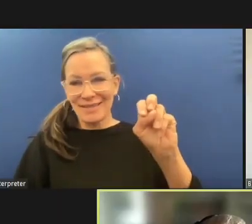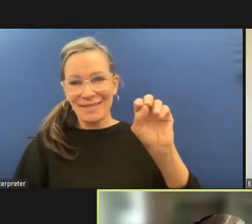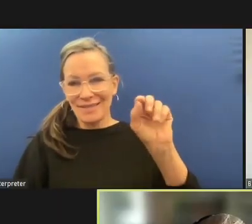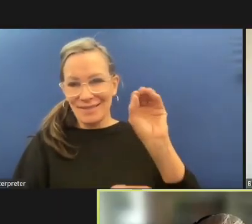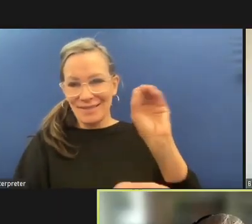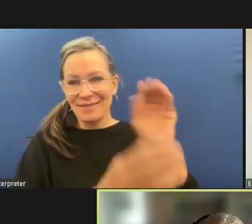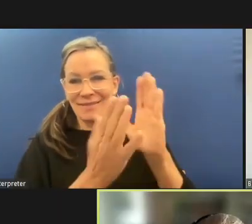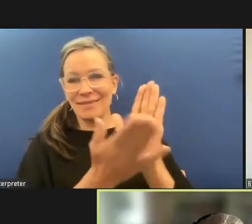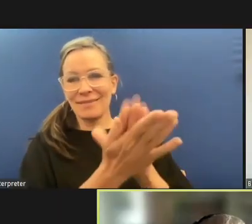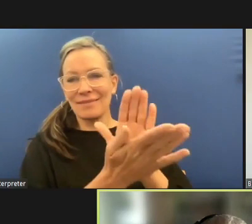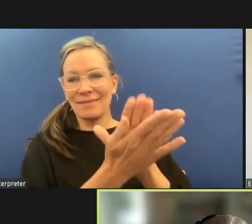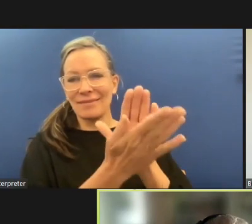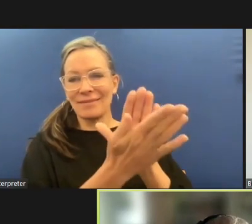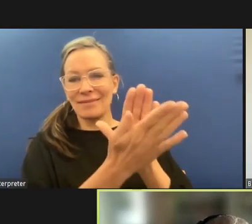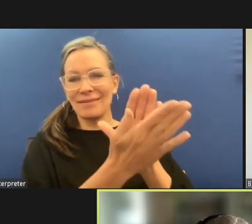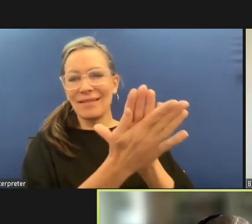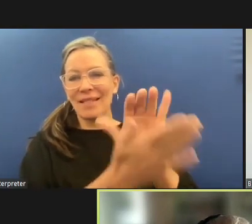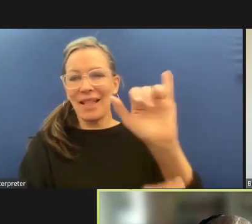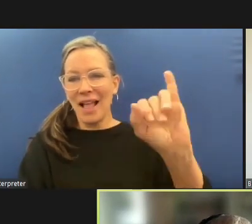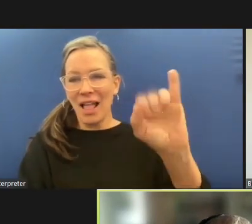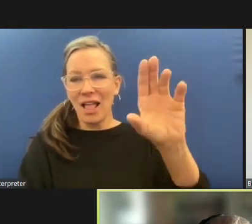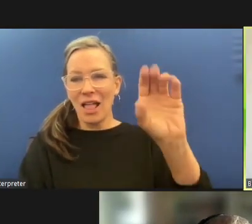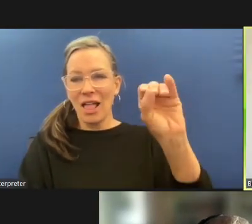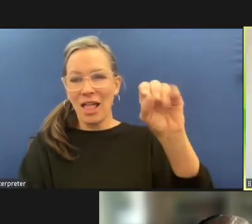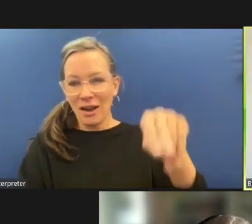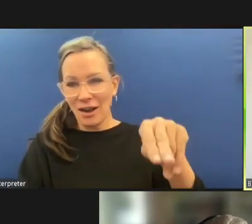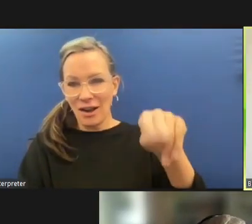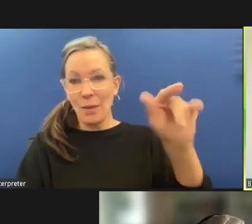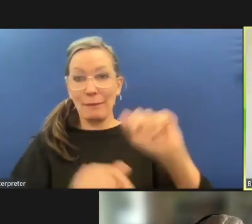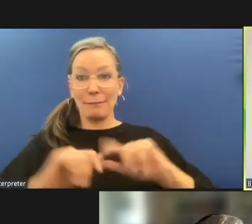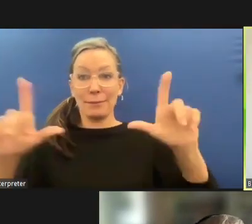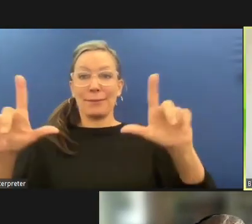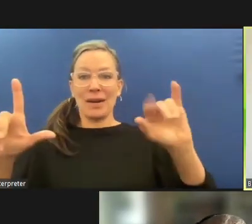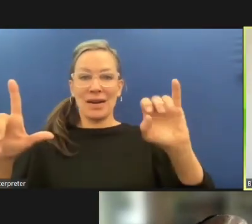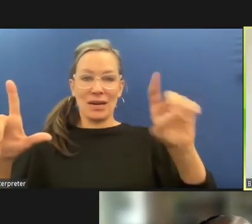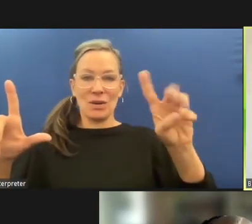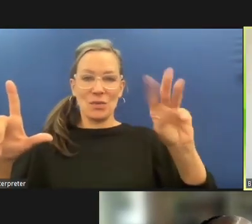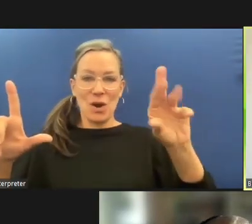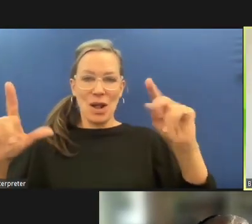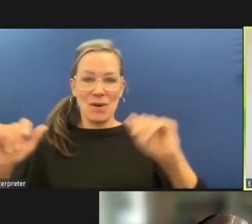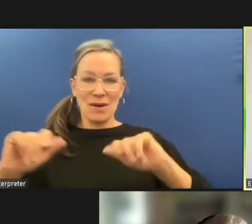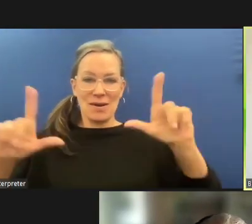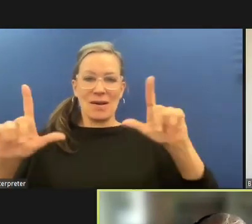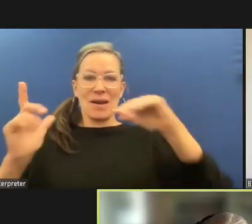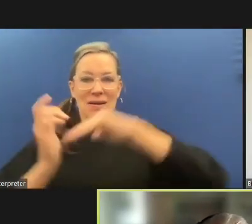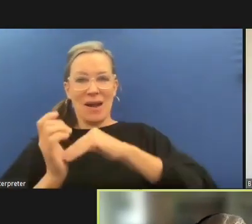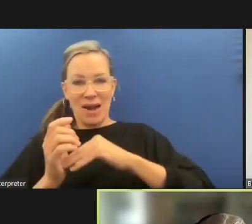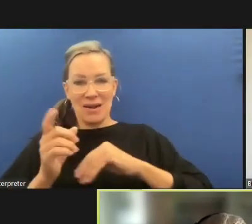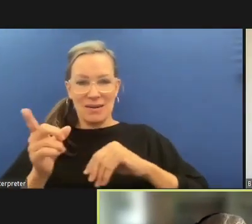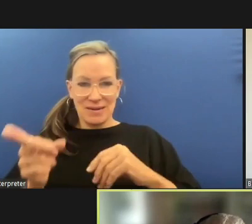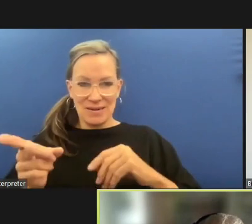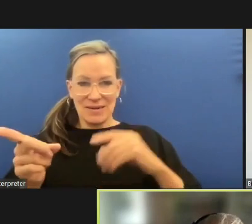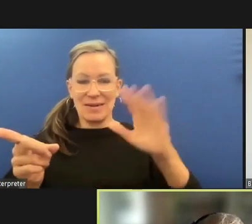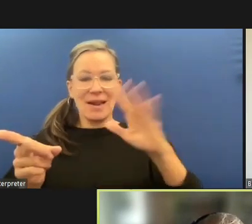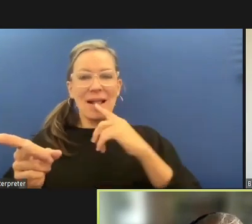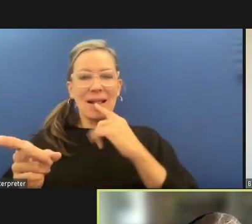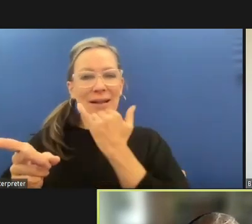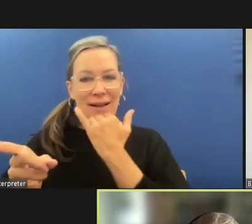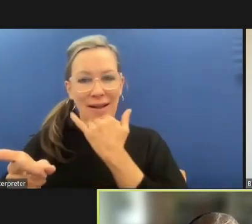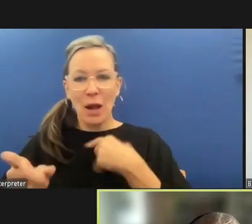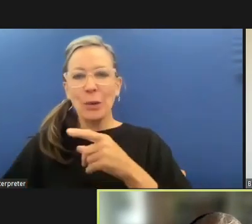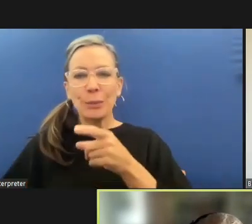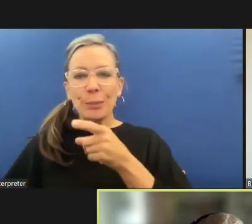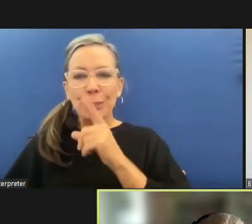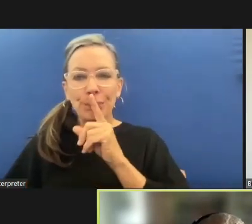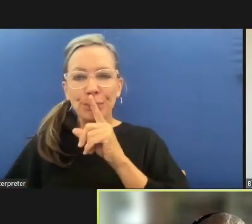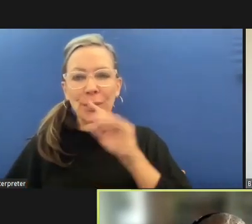yes that that was not meant to be clapping necessarily um i've just i apologize for being picking up all the time